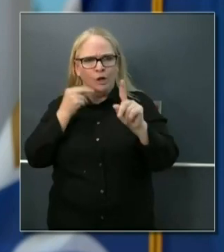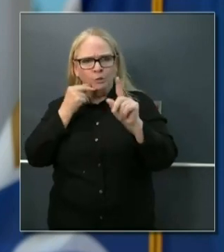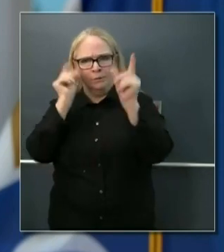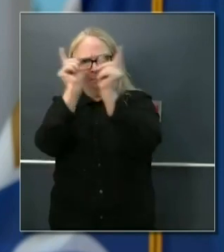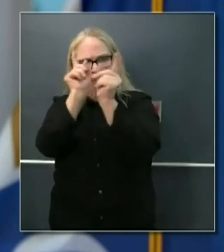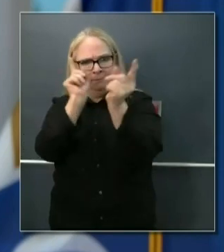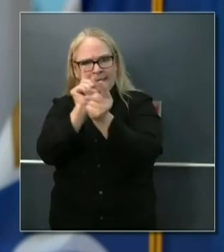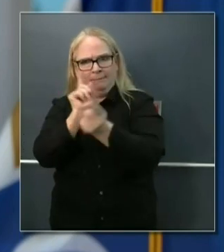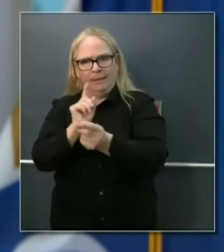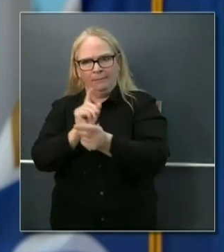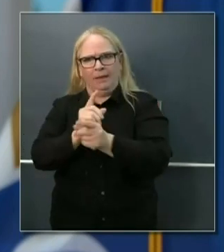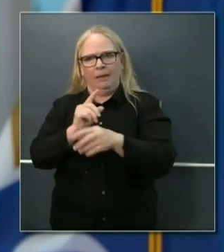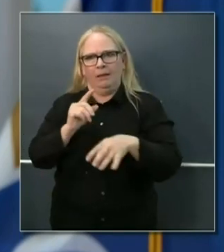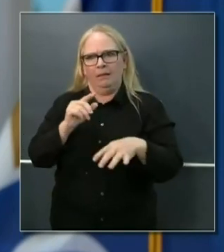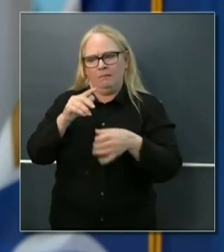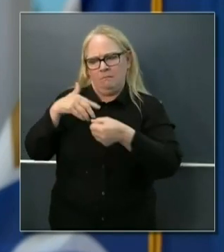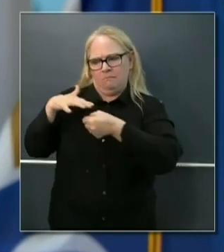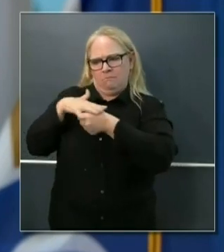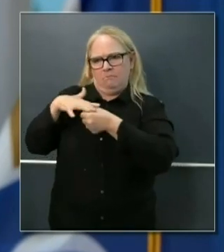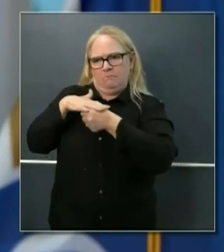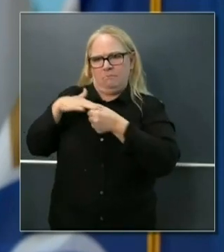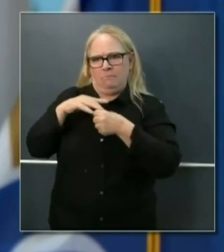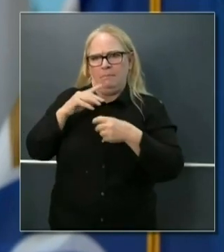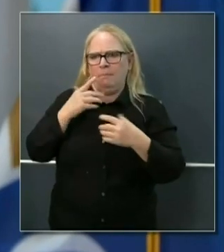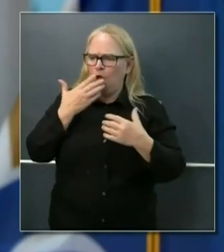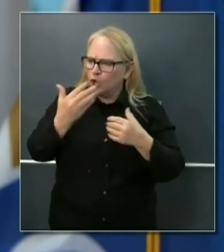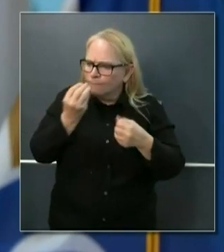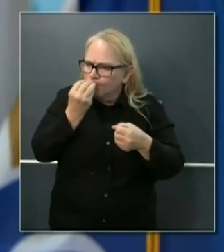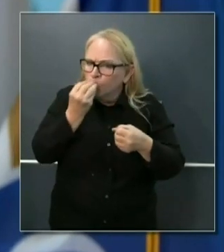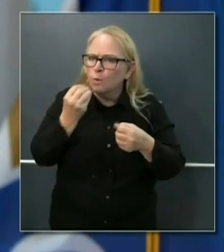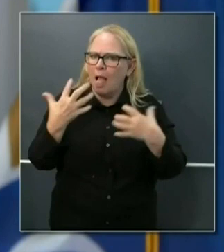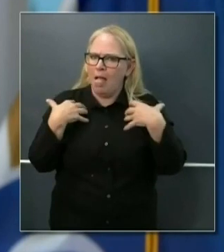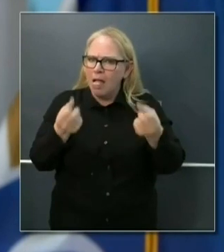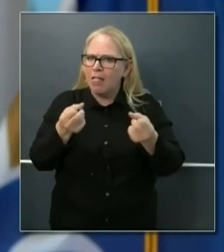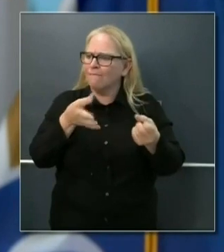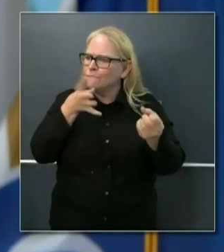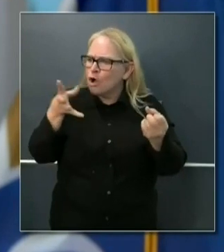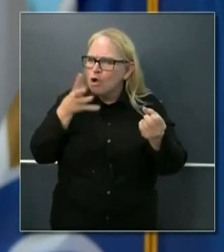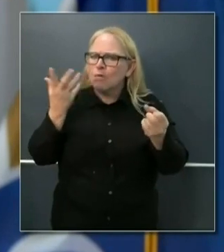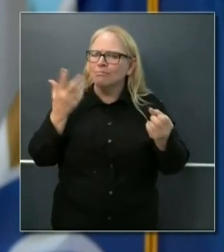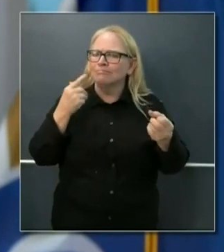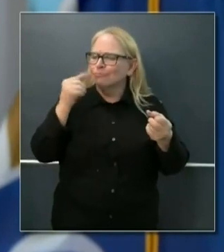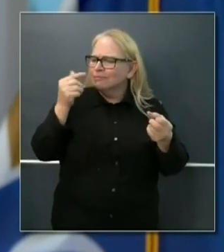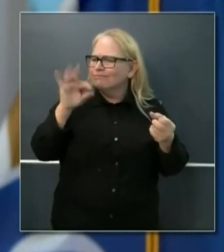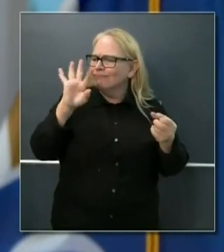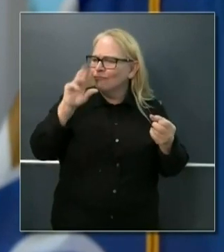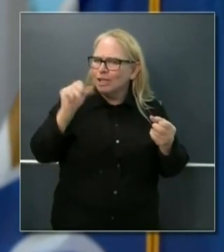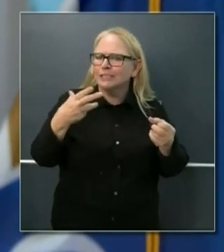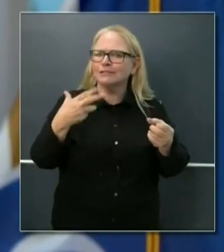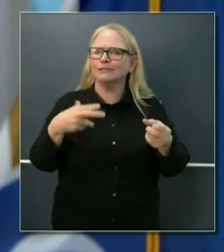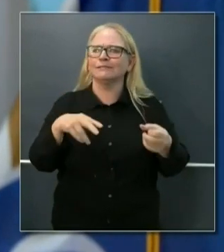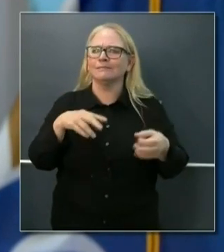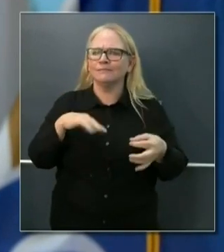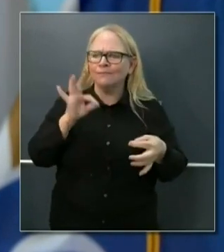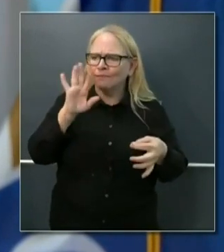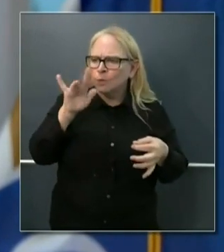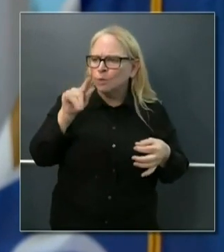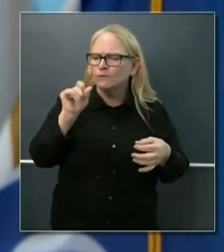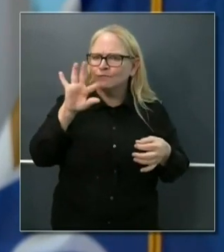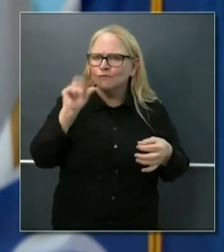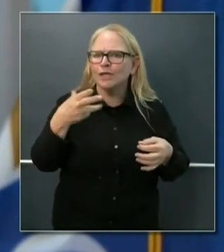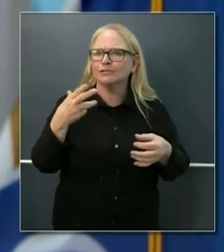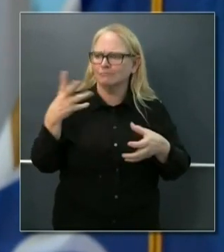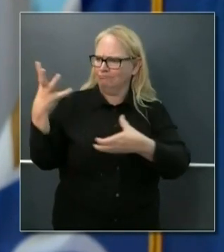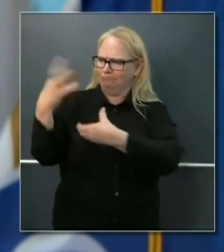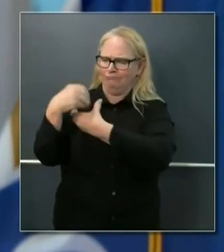focused on locally produced produce. We want to connect our farms to this effort. We really want to focus our values